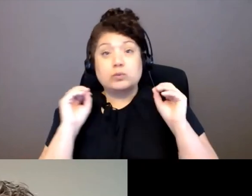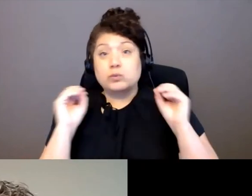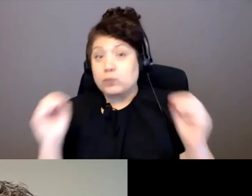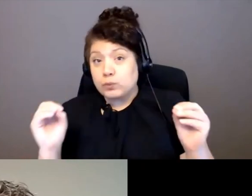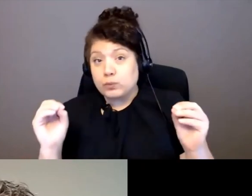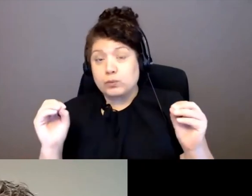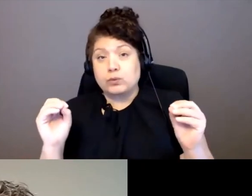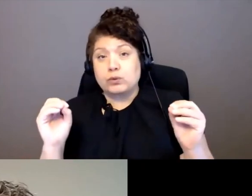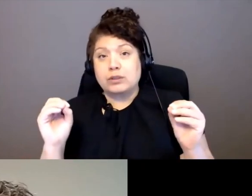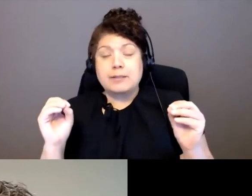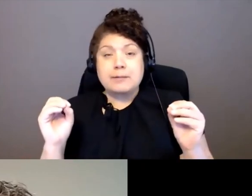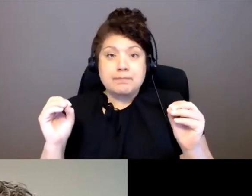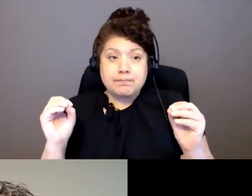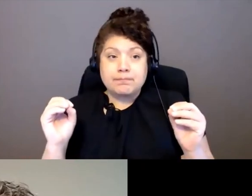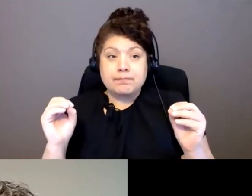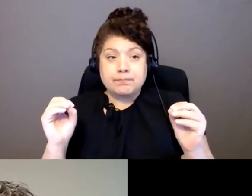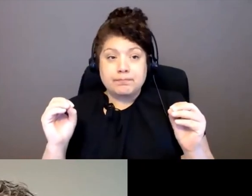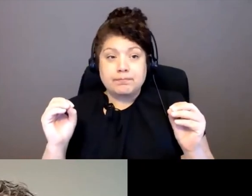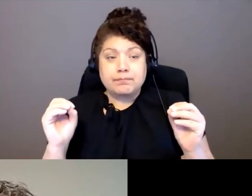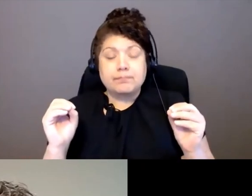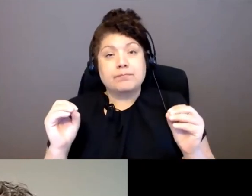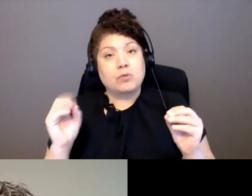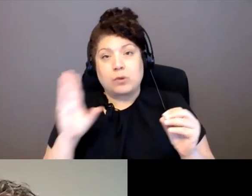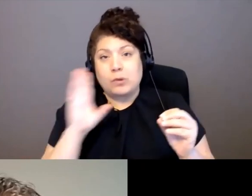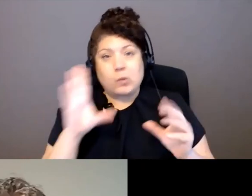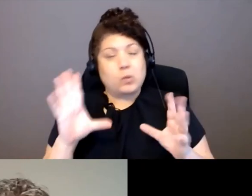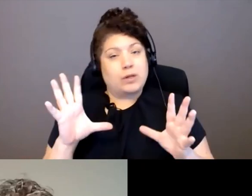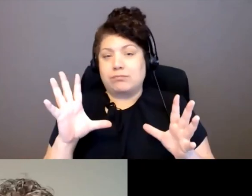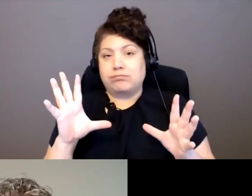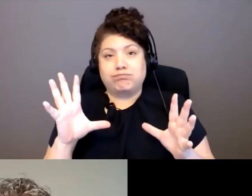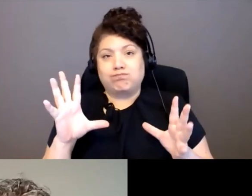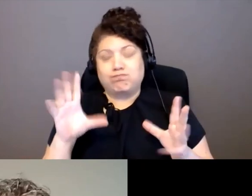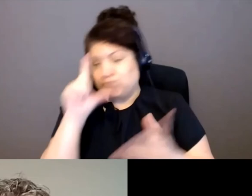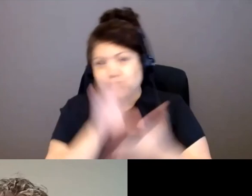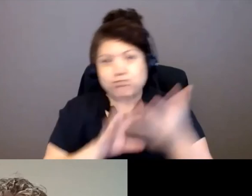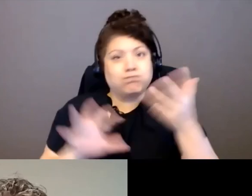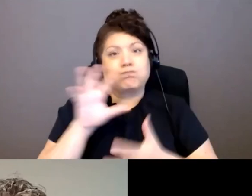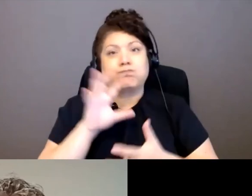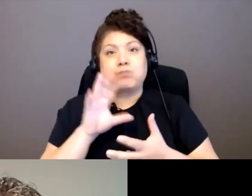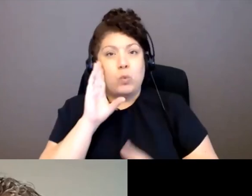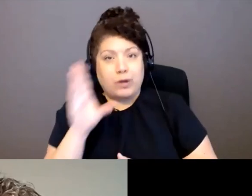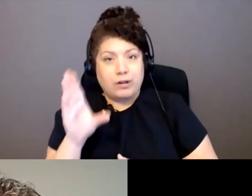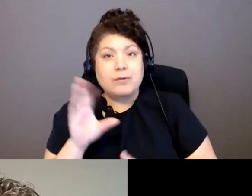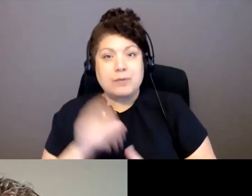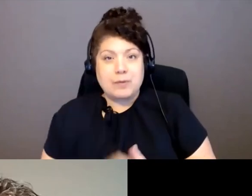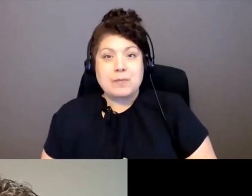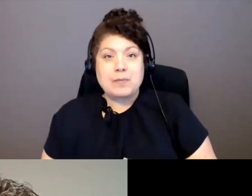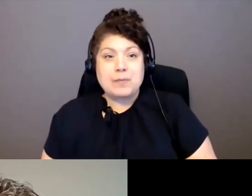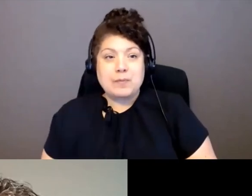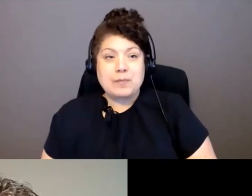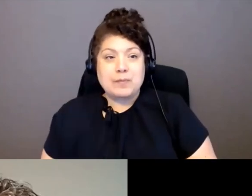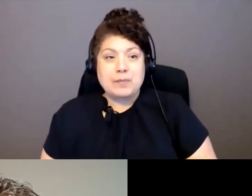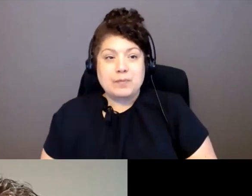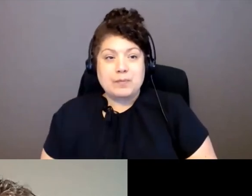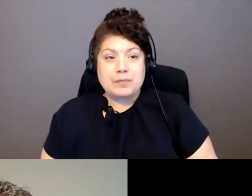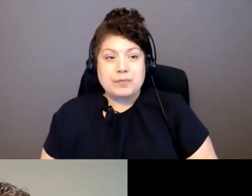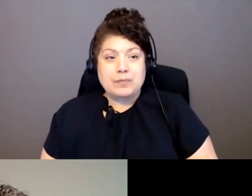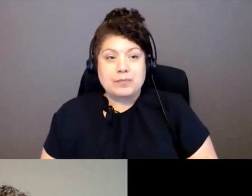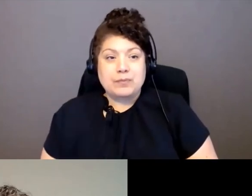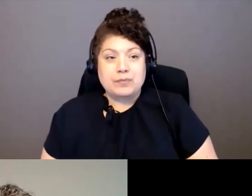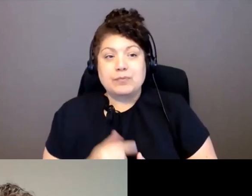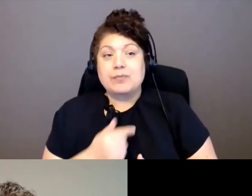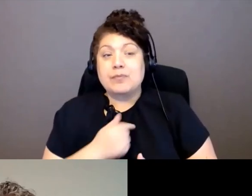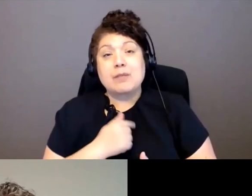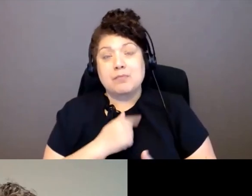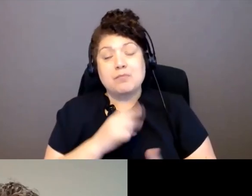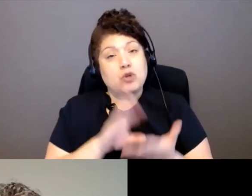we get lost, right? So, yeah. And then, see, I learn a lot from